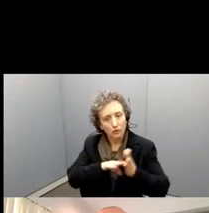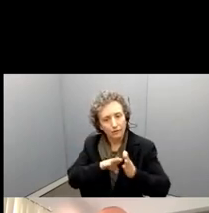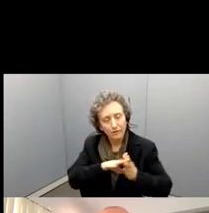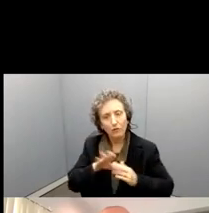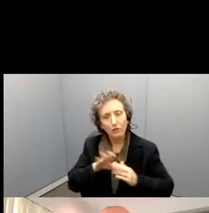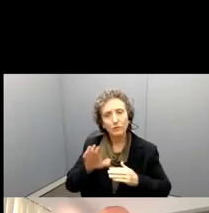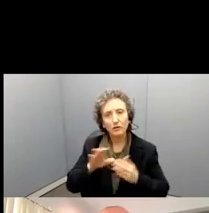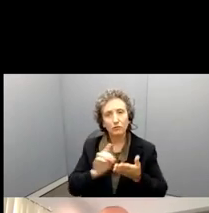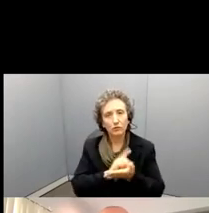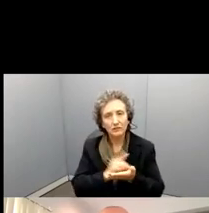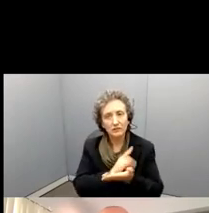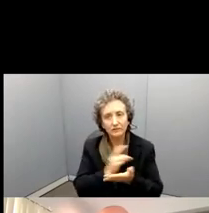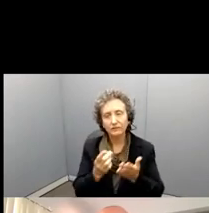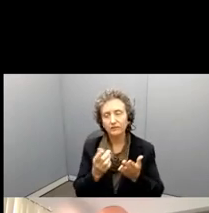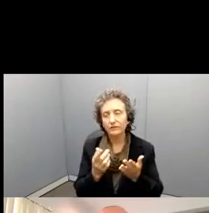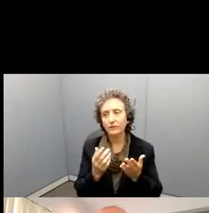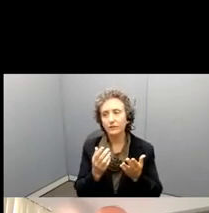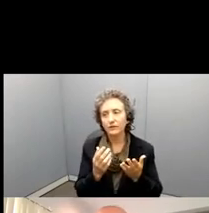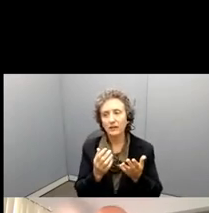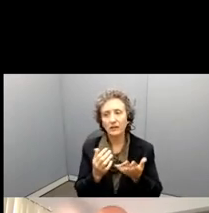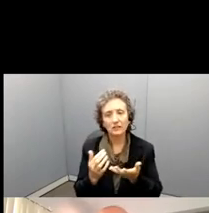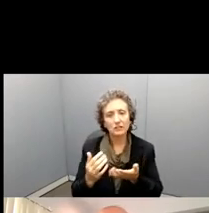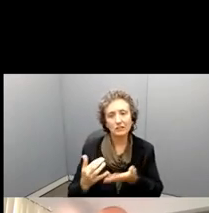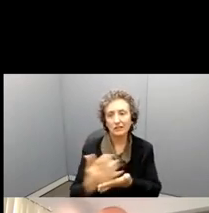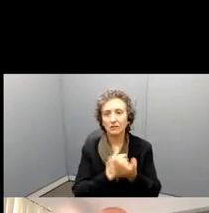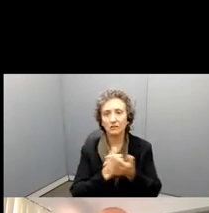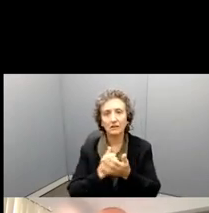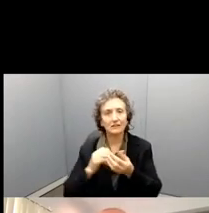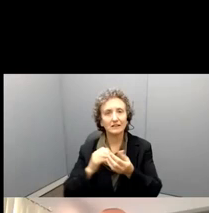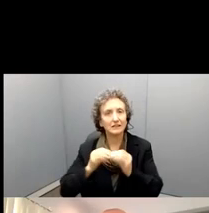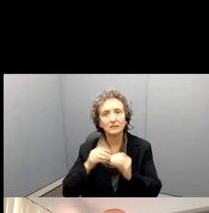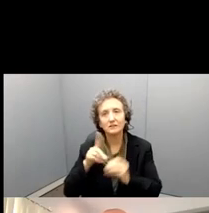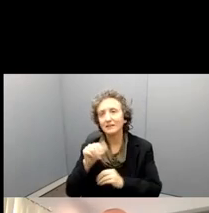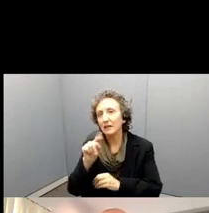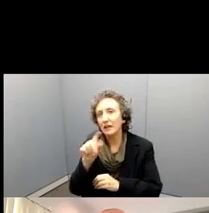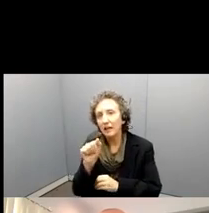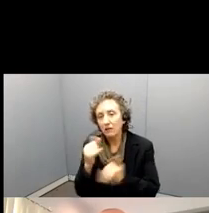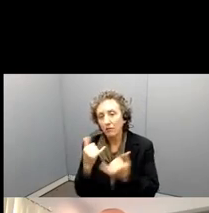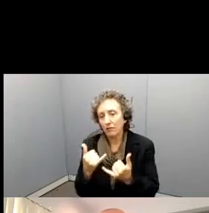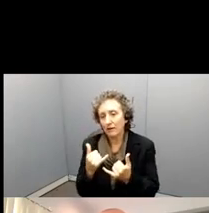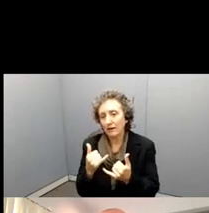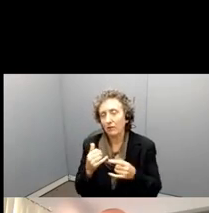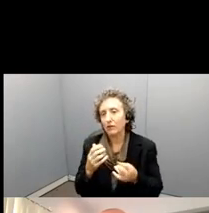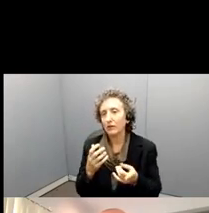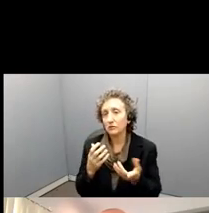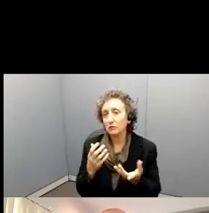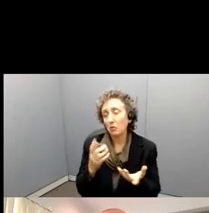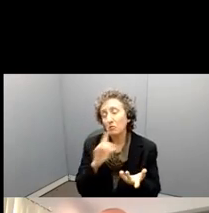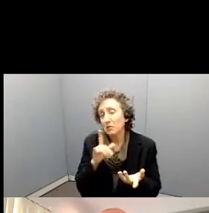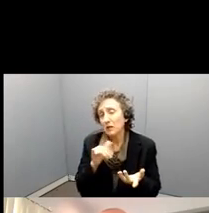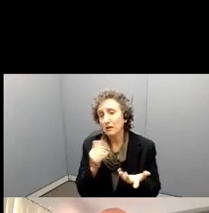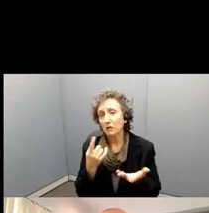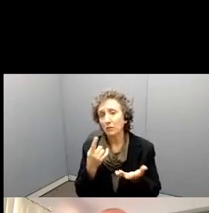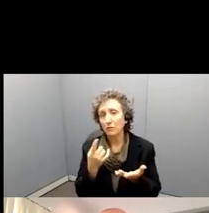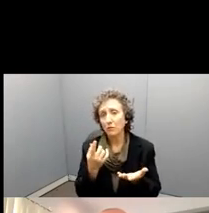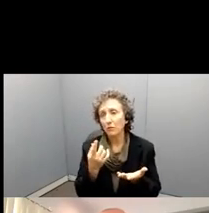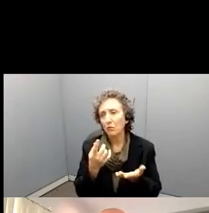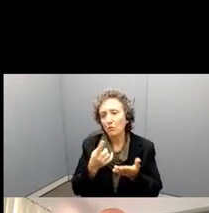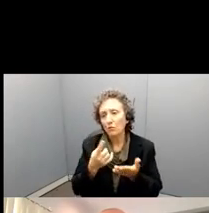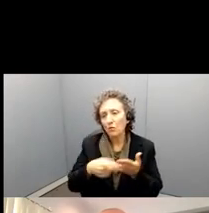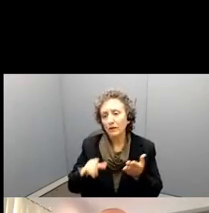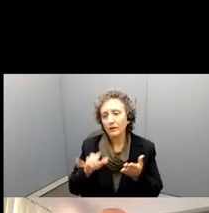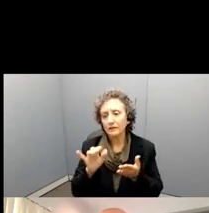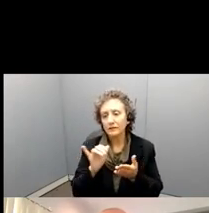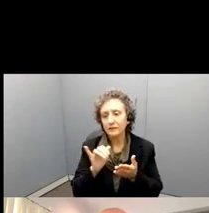are, are actually collecting data of some sort at this point. And really, what, what is that, the point where you are, and how you can get